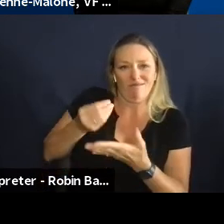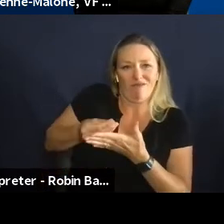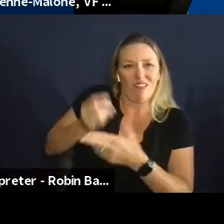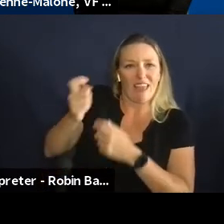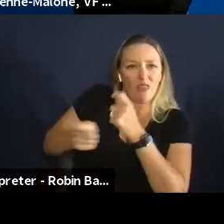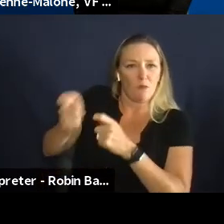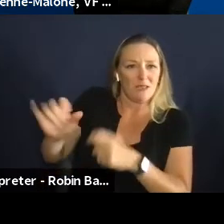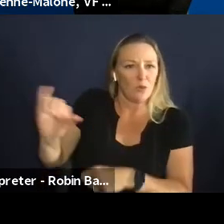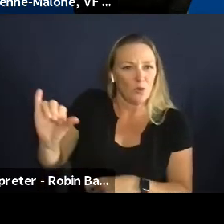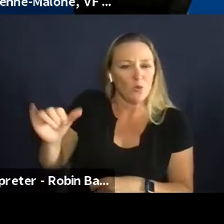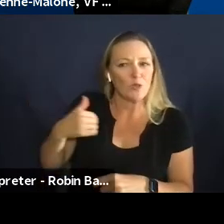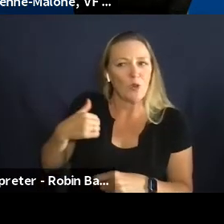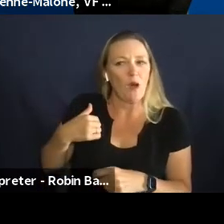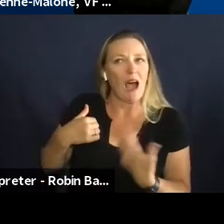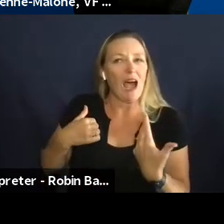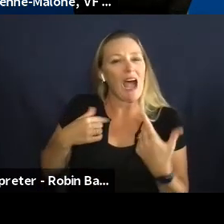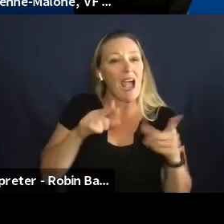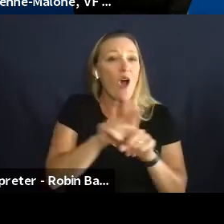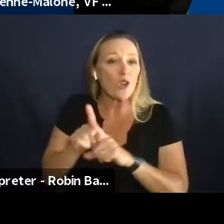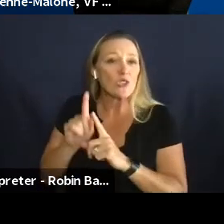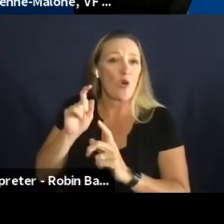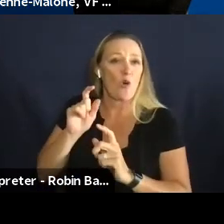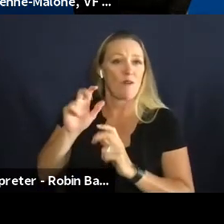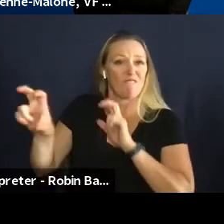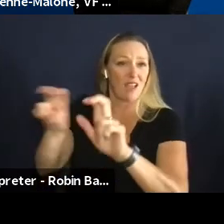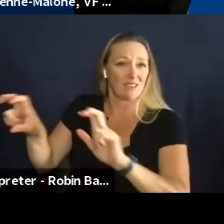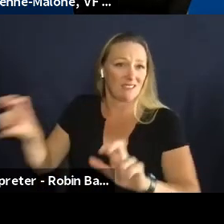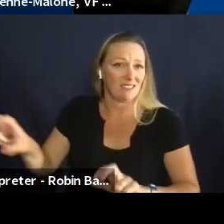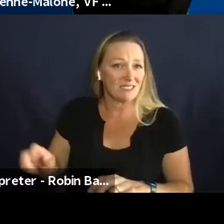other end and i am a funder um